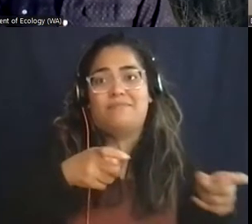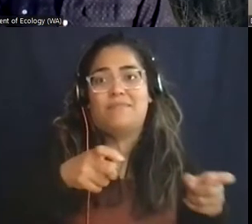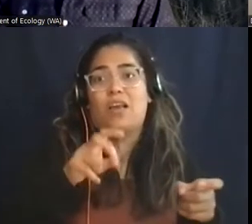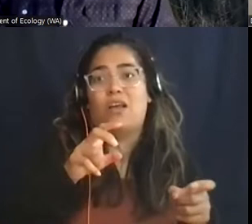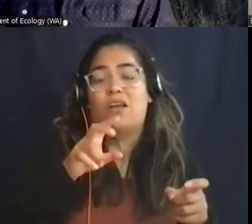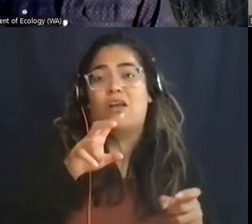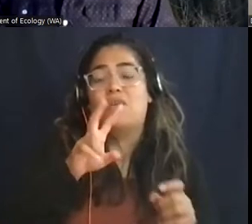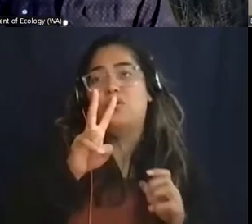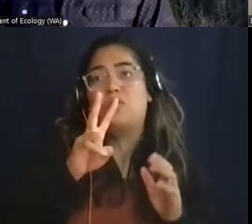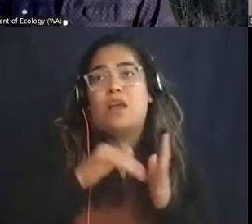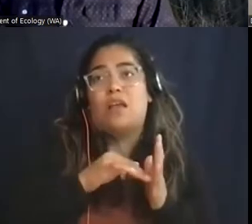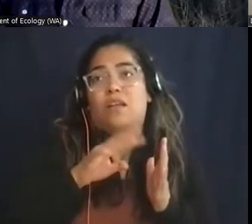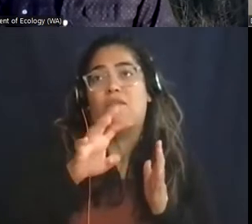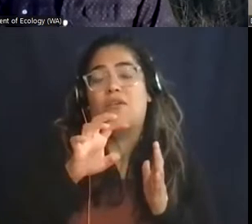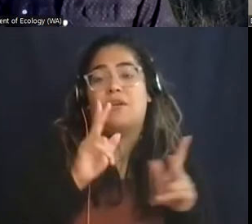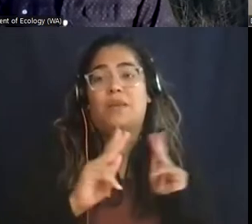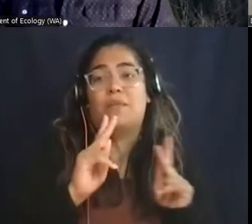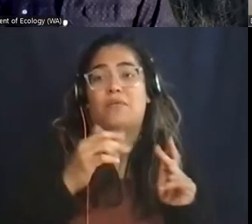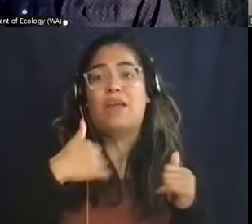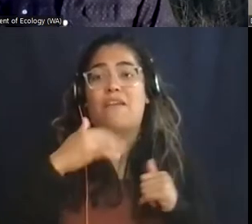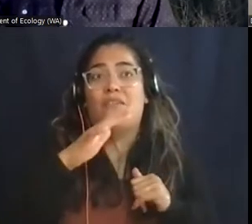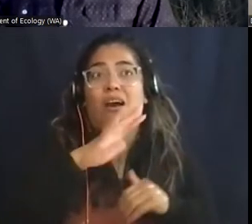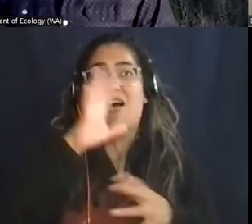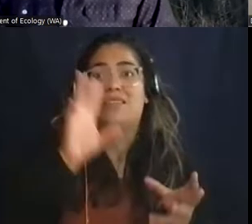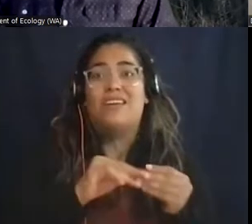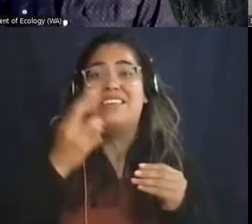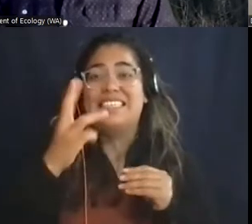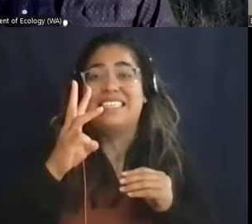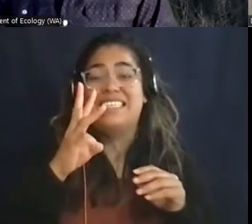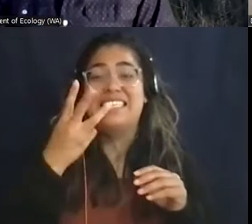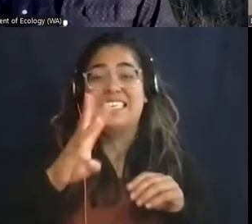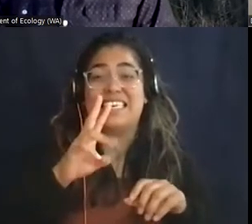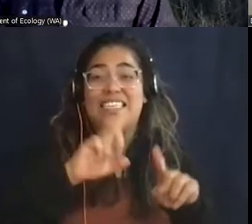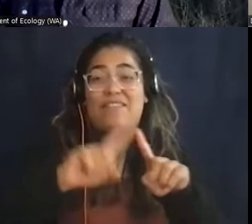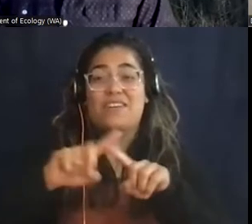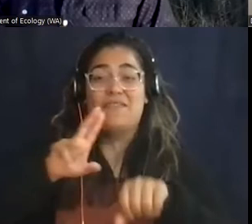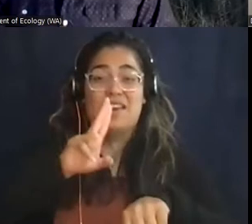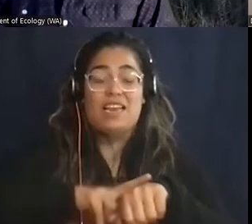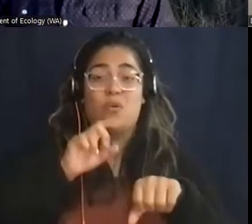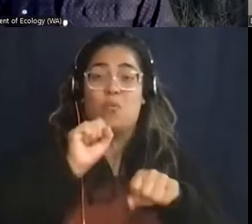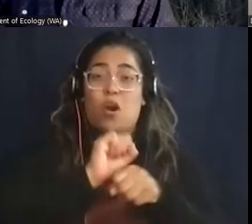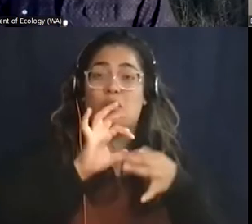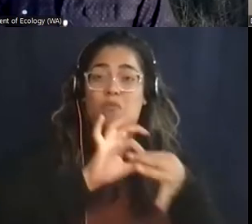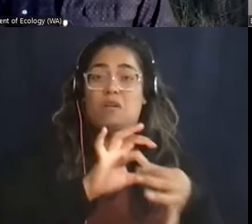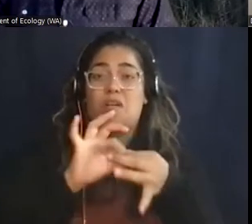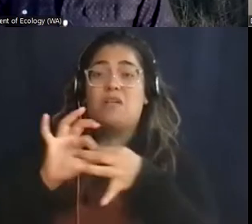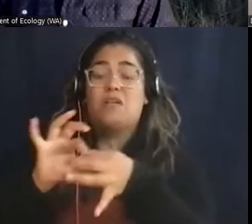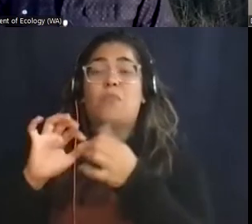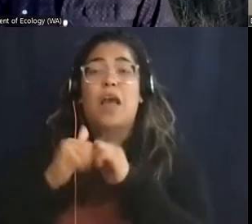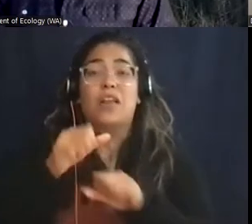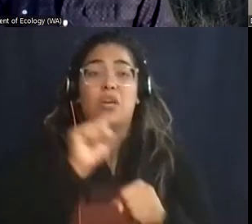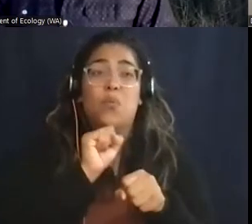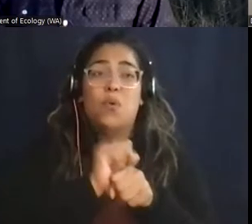16 nations that we work with. And so how do you work with